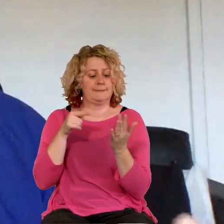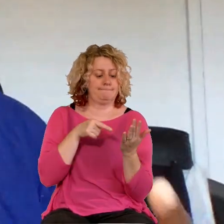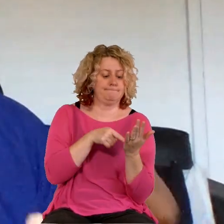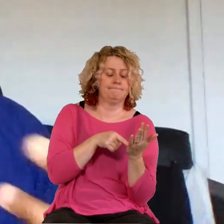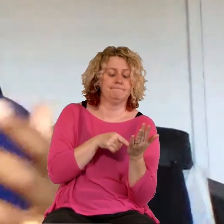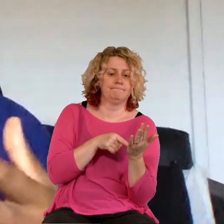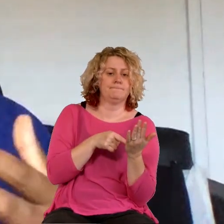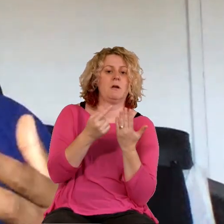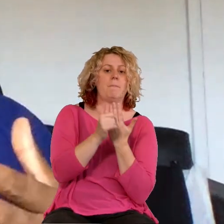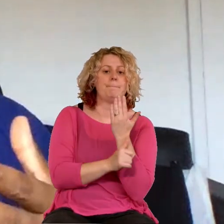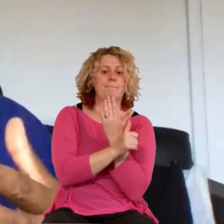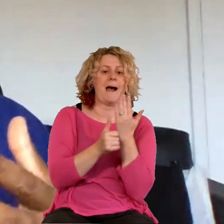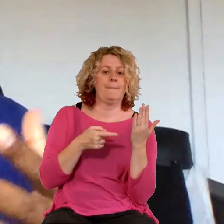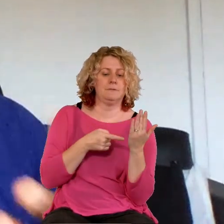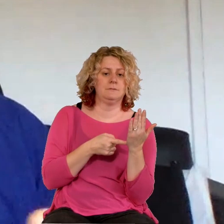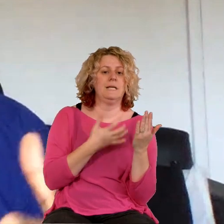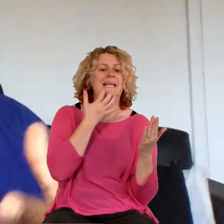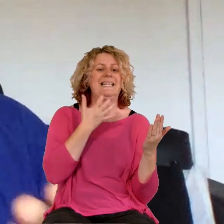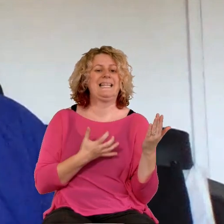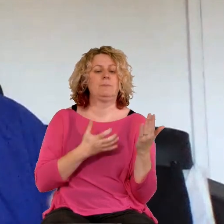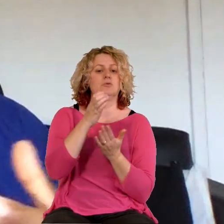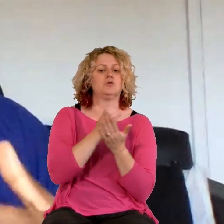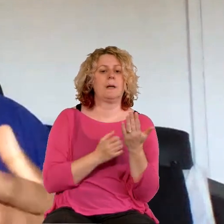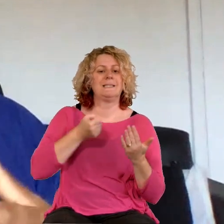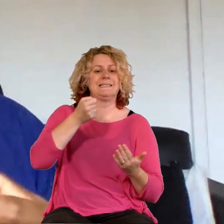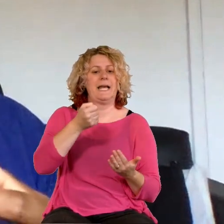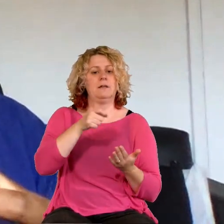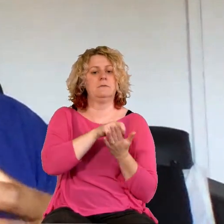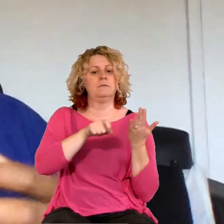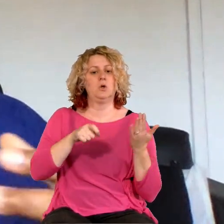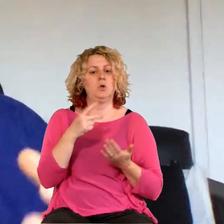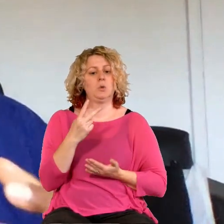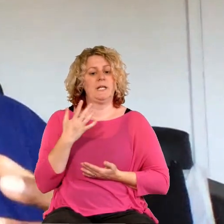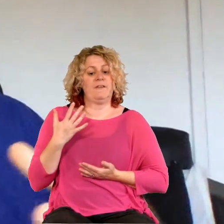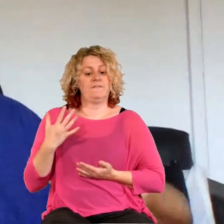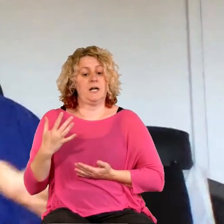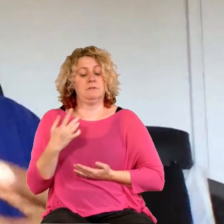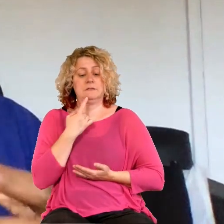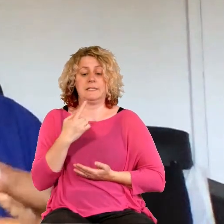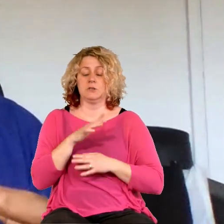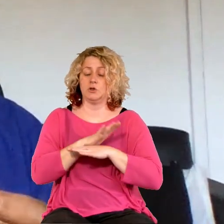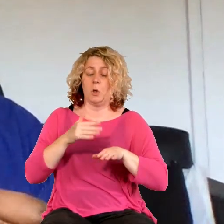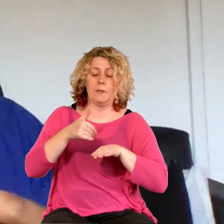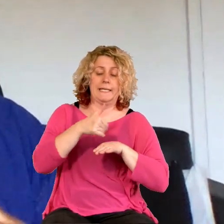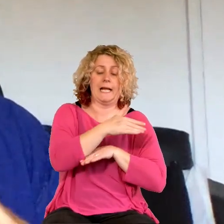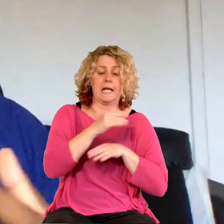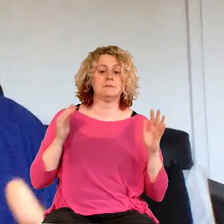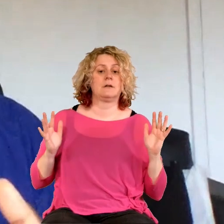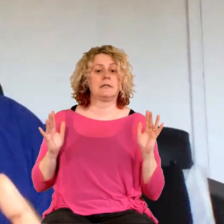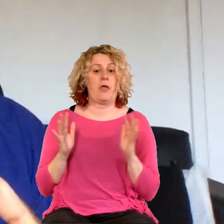10, that exhorts and instructs us not to neglect gathering together